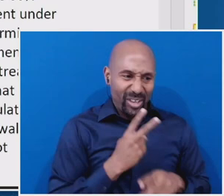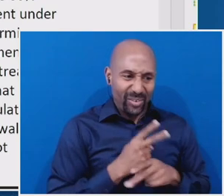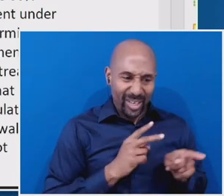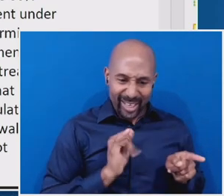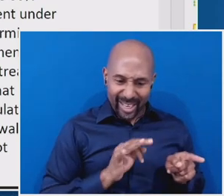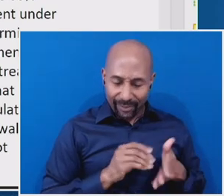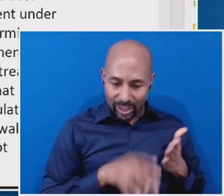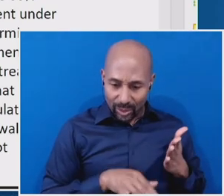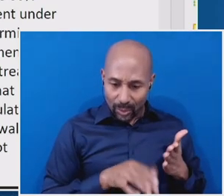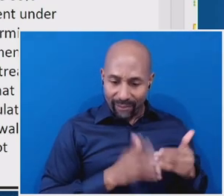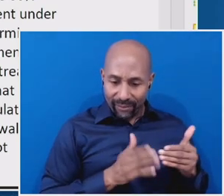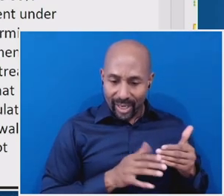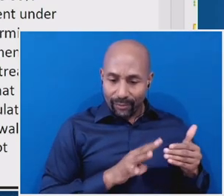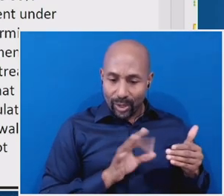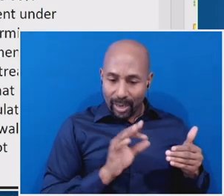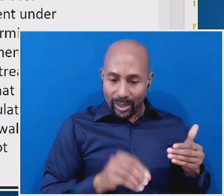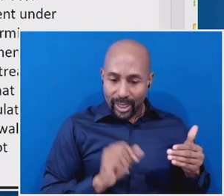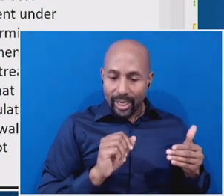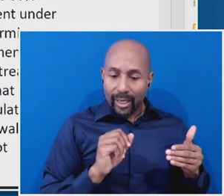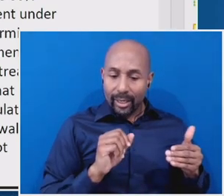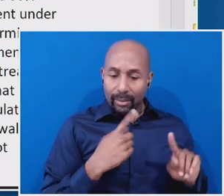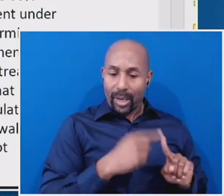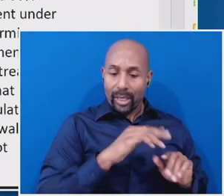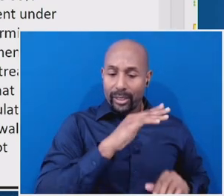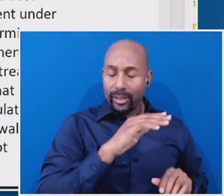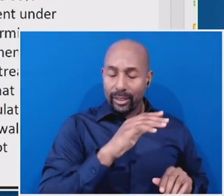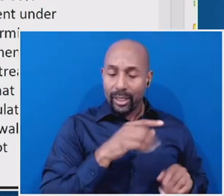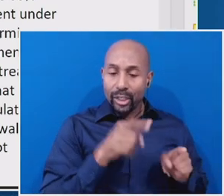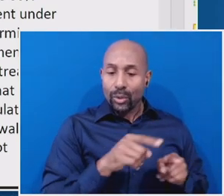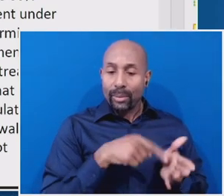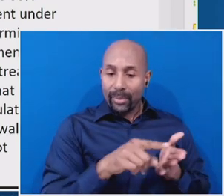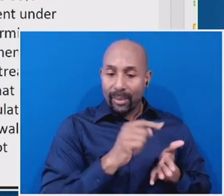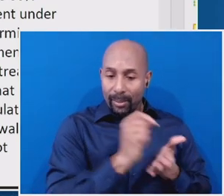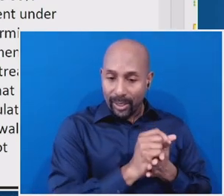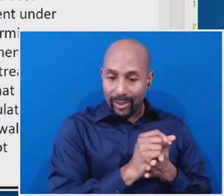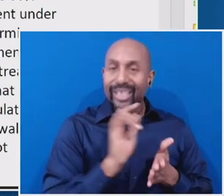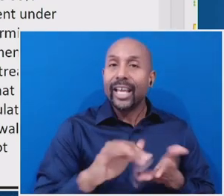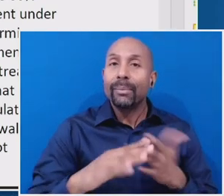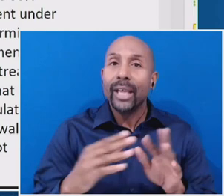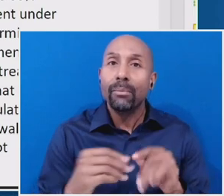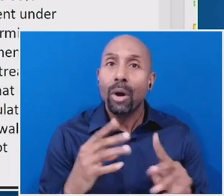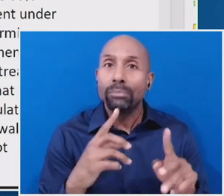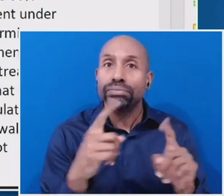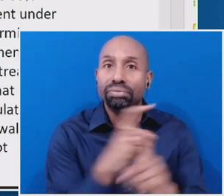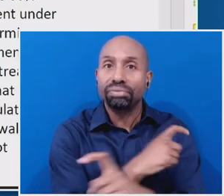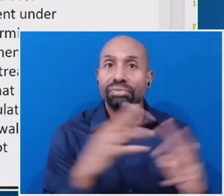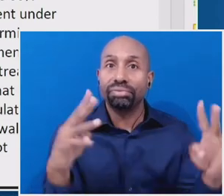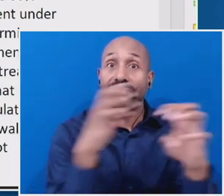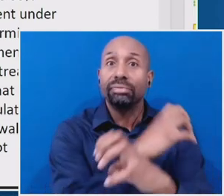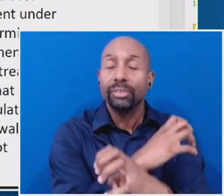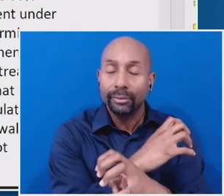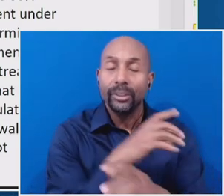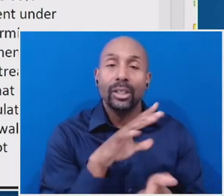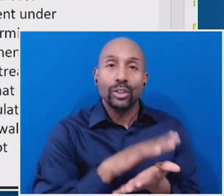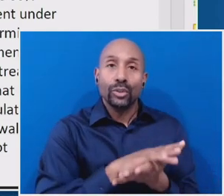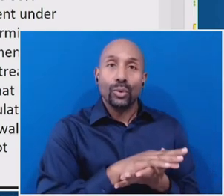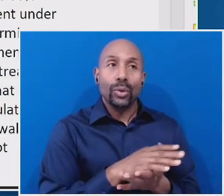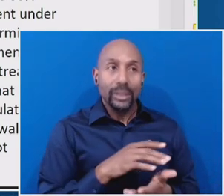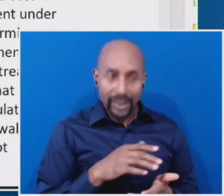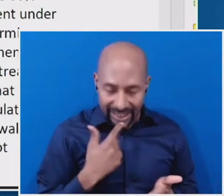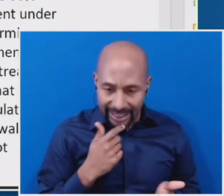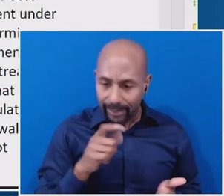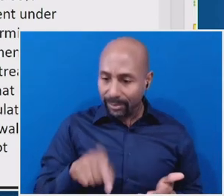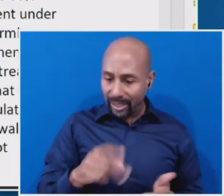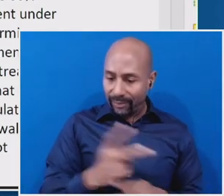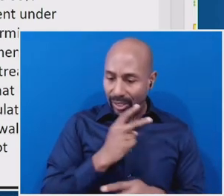of the number of days in the payment period became much more administratively complicated. Schools had to figure out exactly what proportion of their